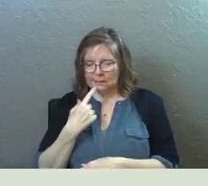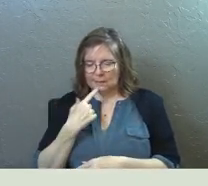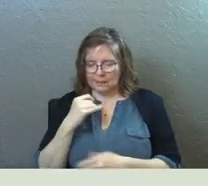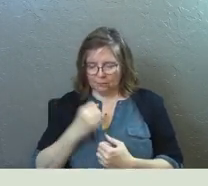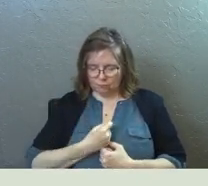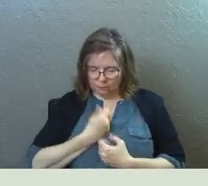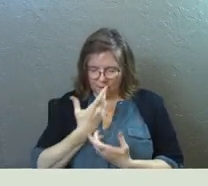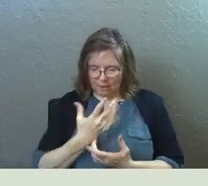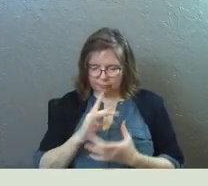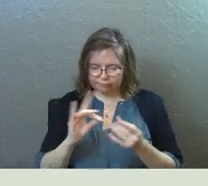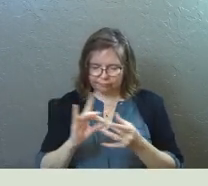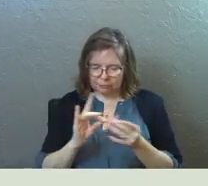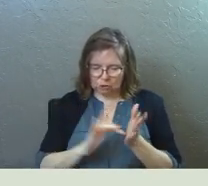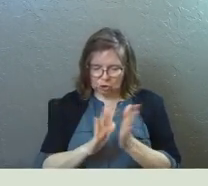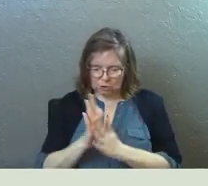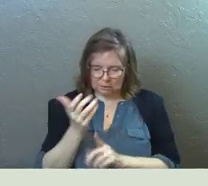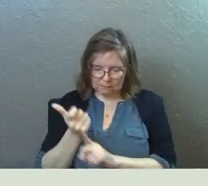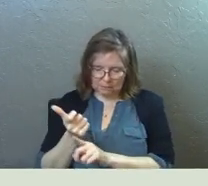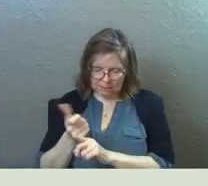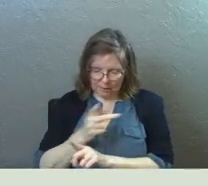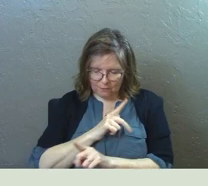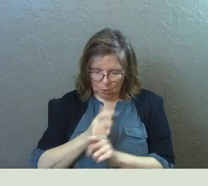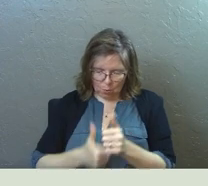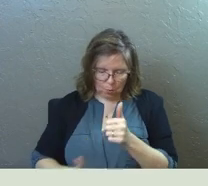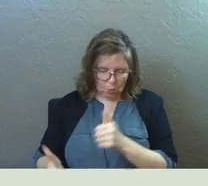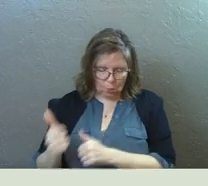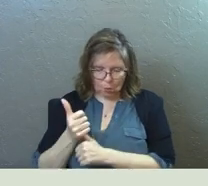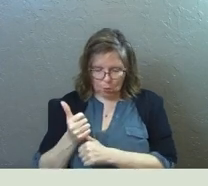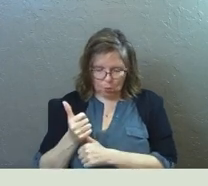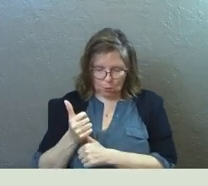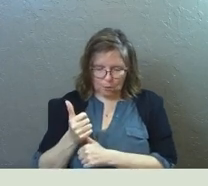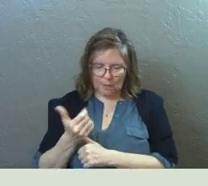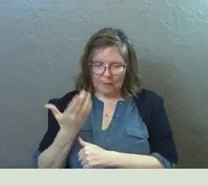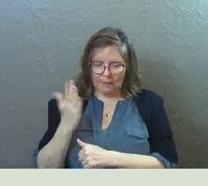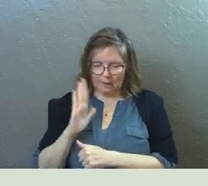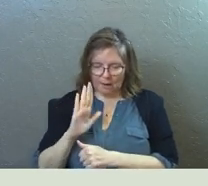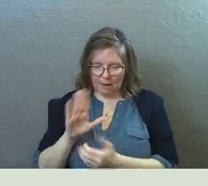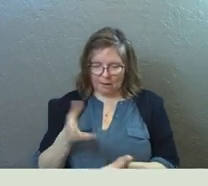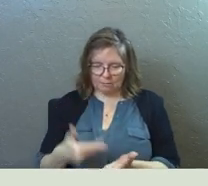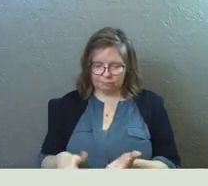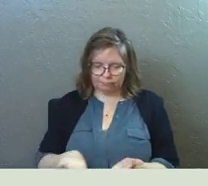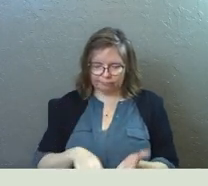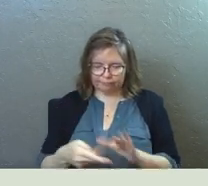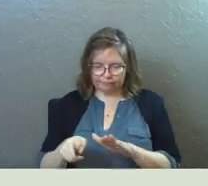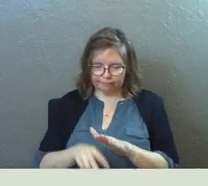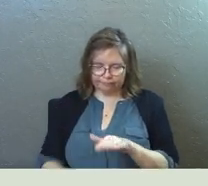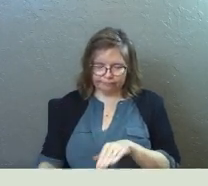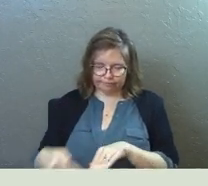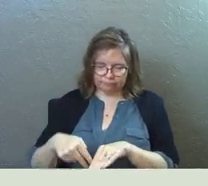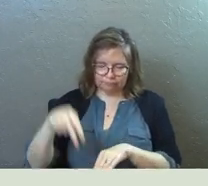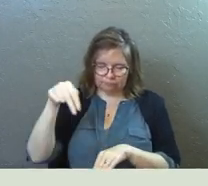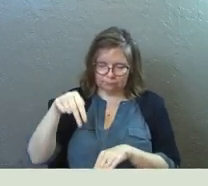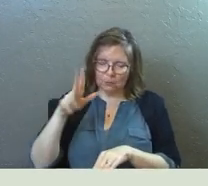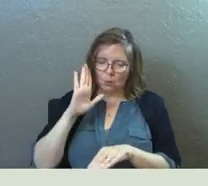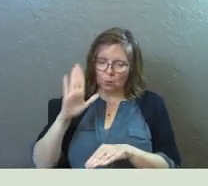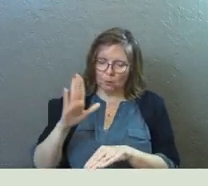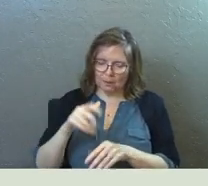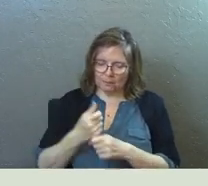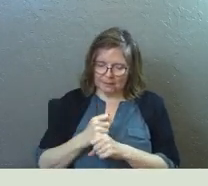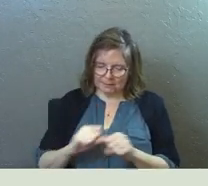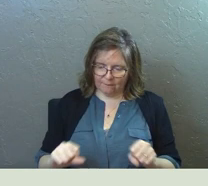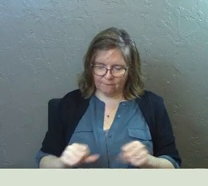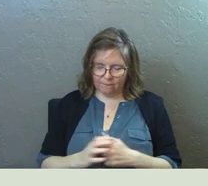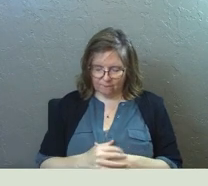you would confess with your mouth, Jesus is Lord and believe in your heart, God raised him from the dead. You will be saved.